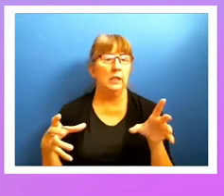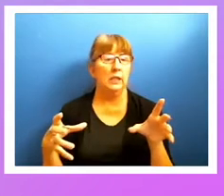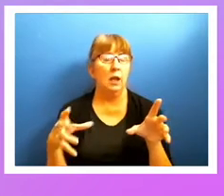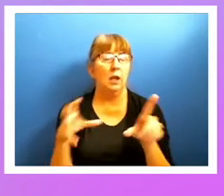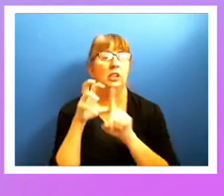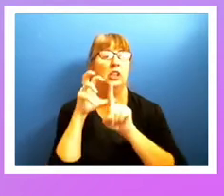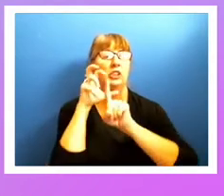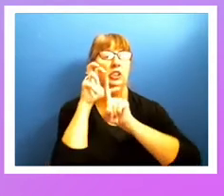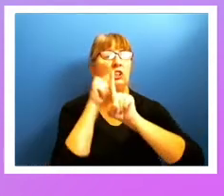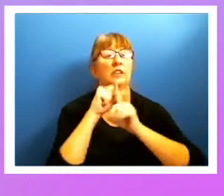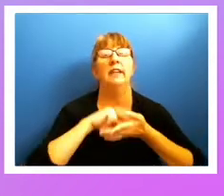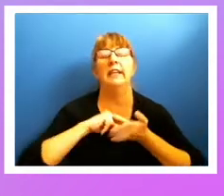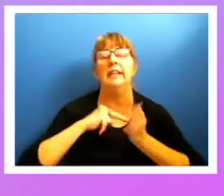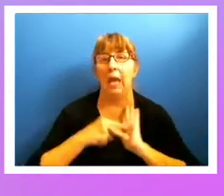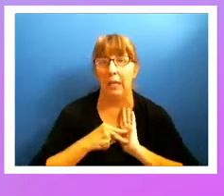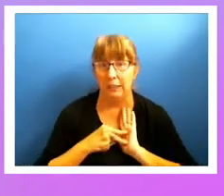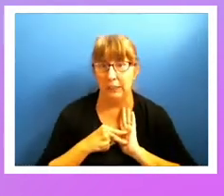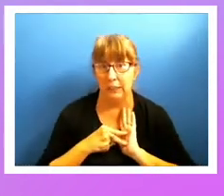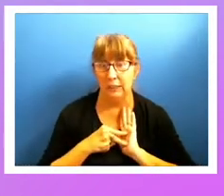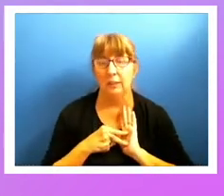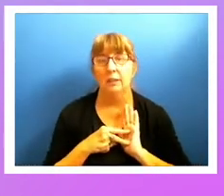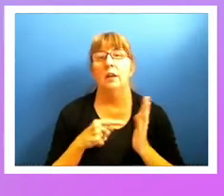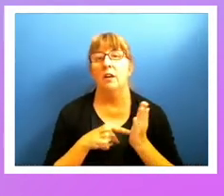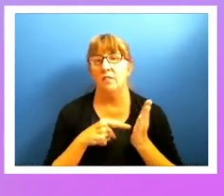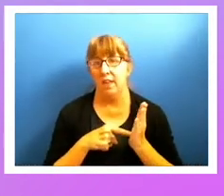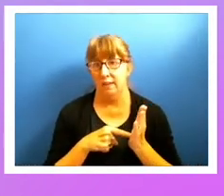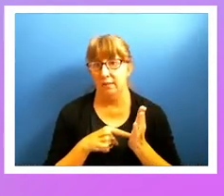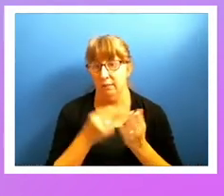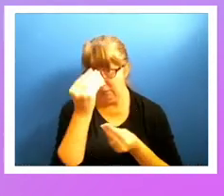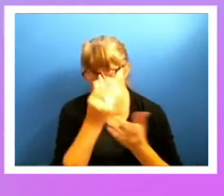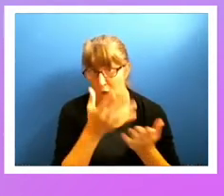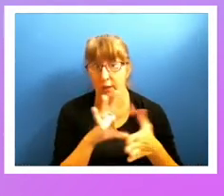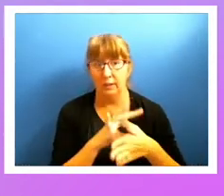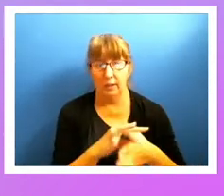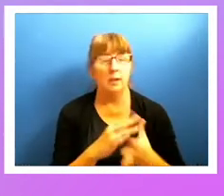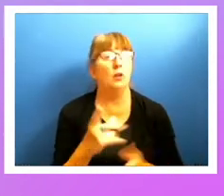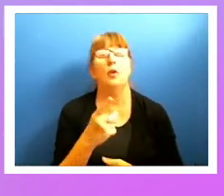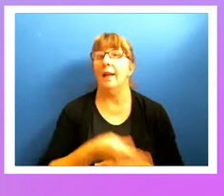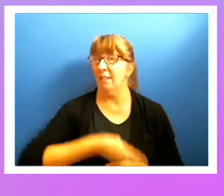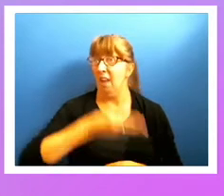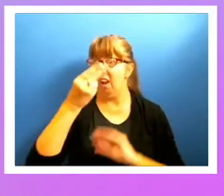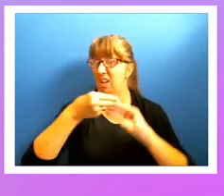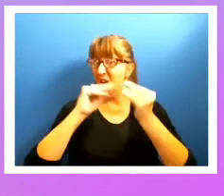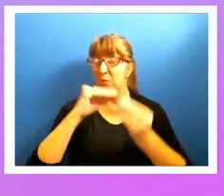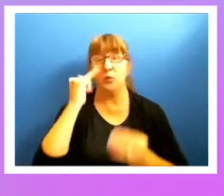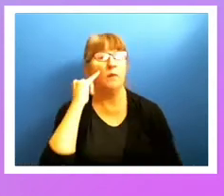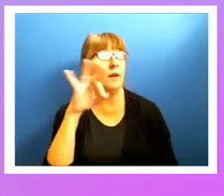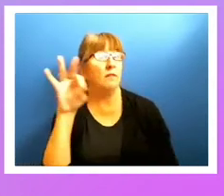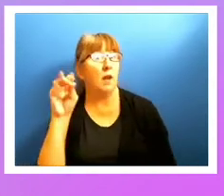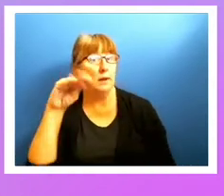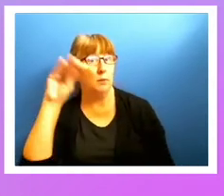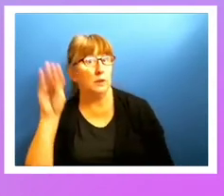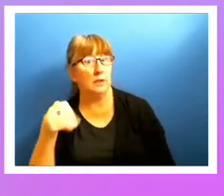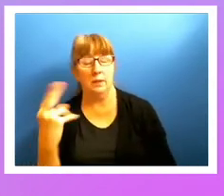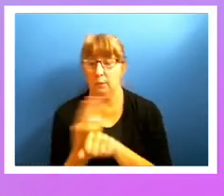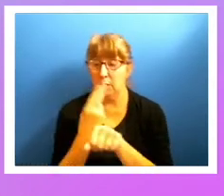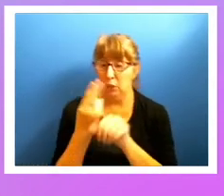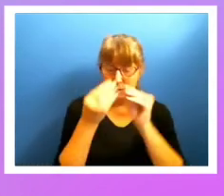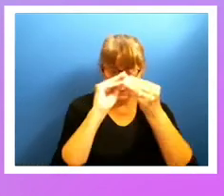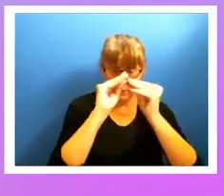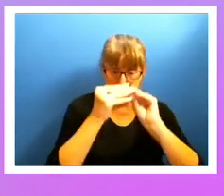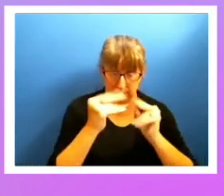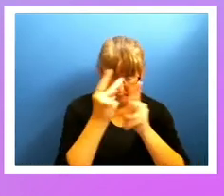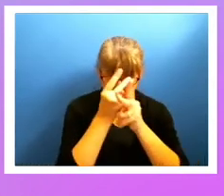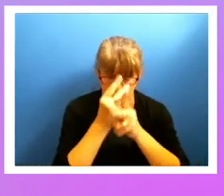content. So that's a very high number. And so if I take that 90%, and I'm just going to, you know, using the numbers here for